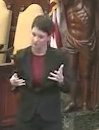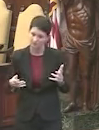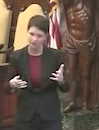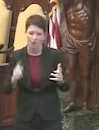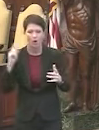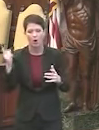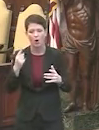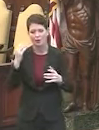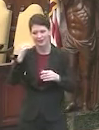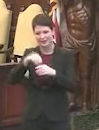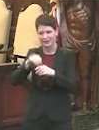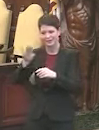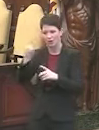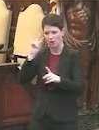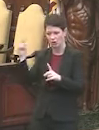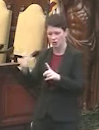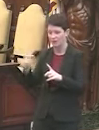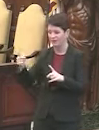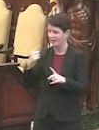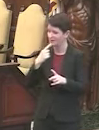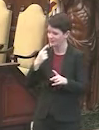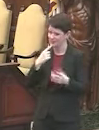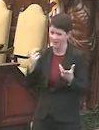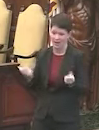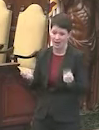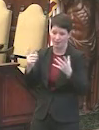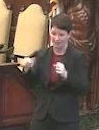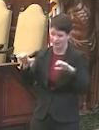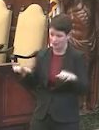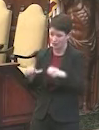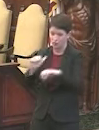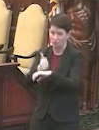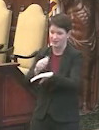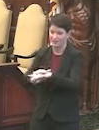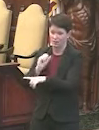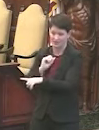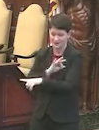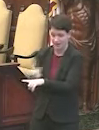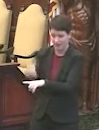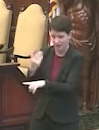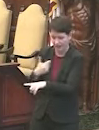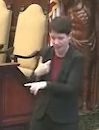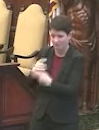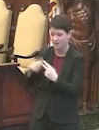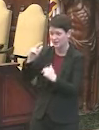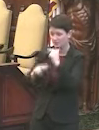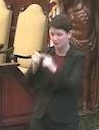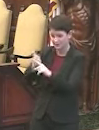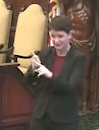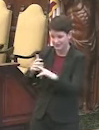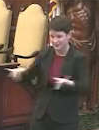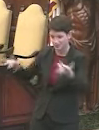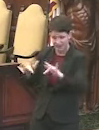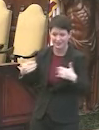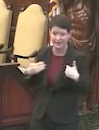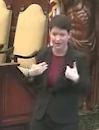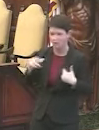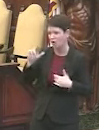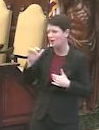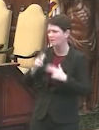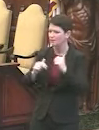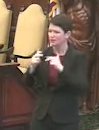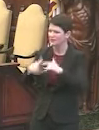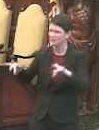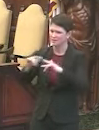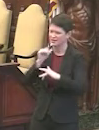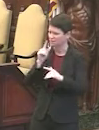Only in their own minds. They can say how many they can do based on their staffing. And the building space is rarely the